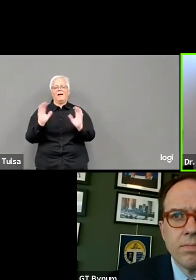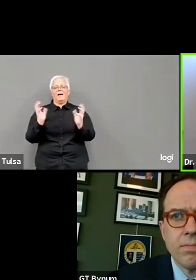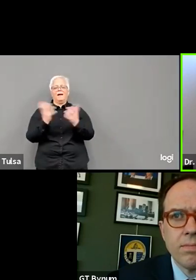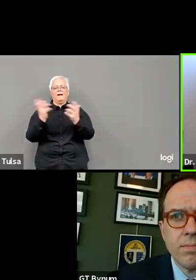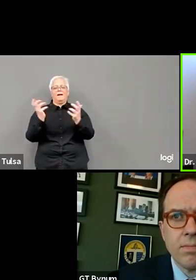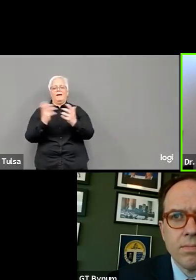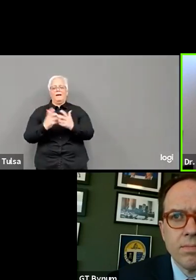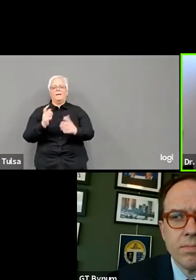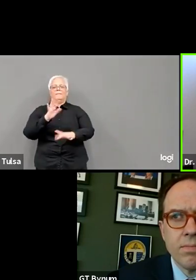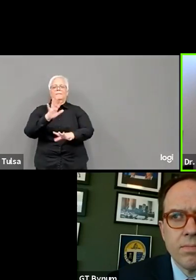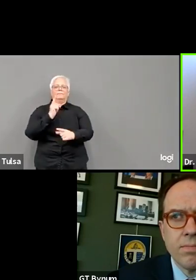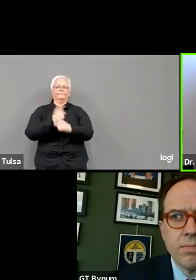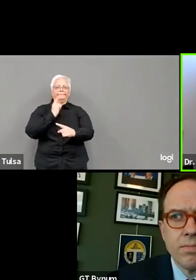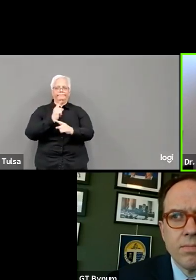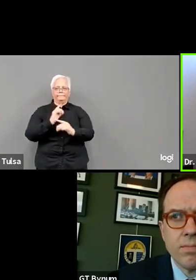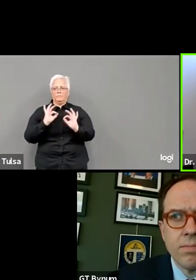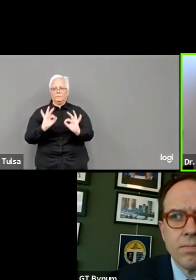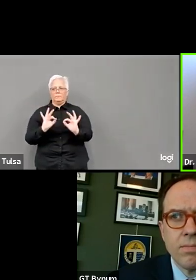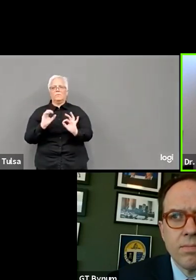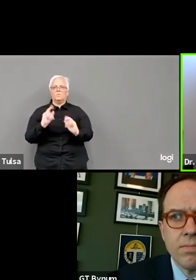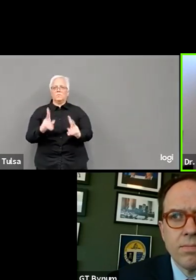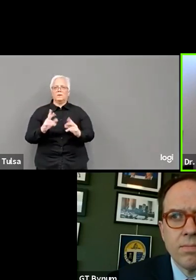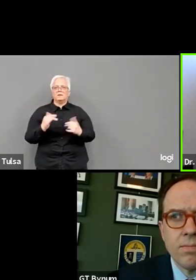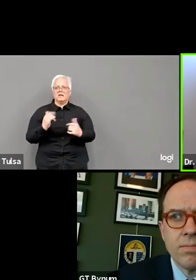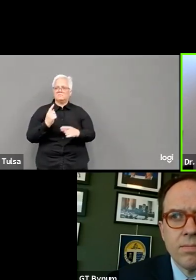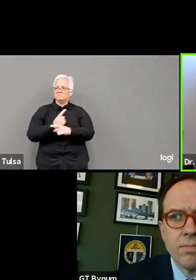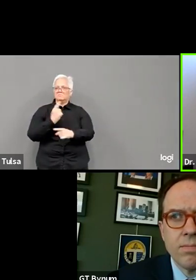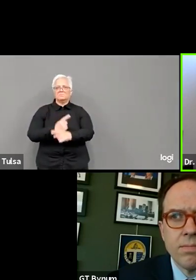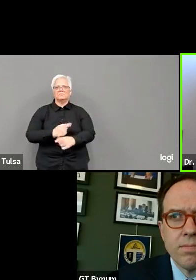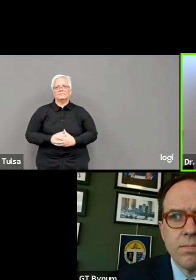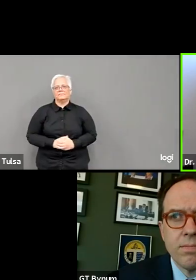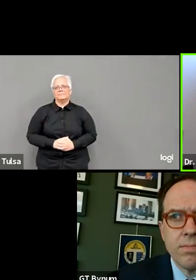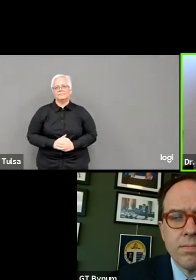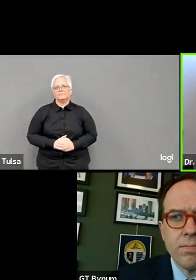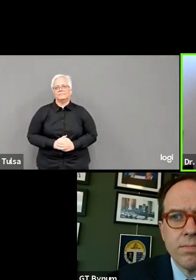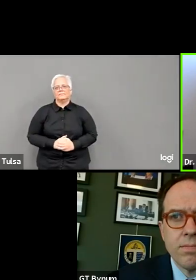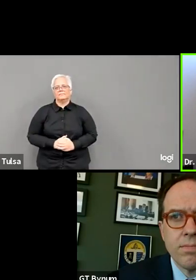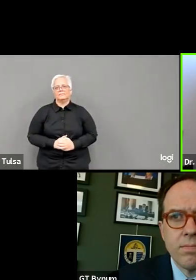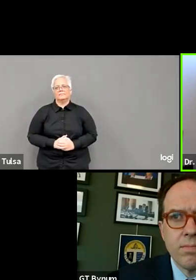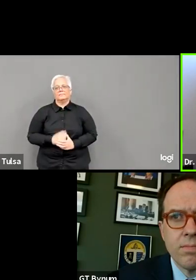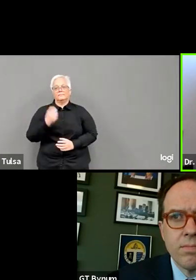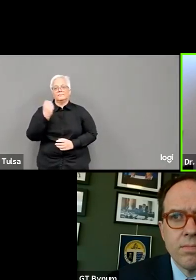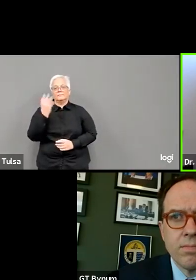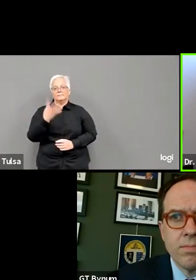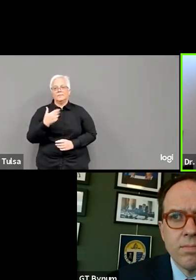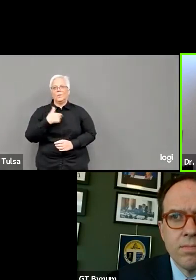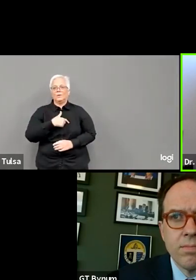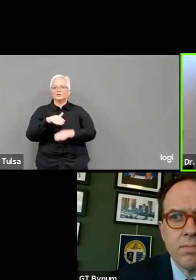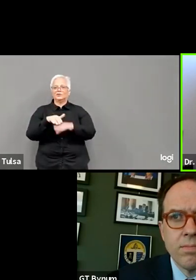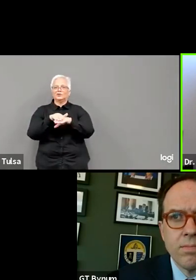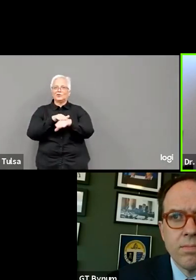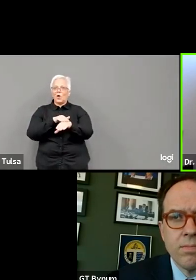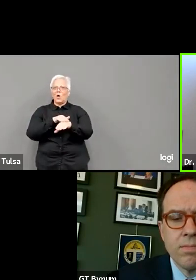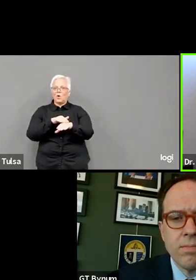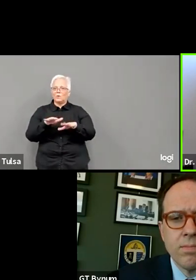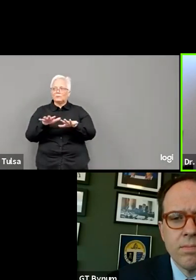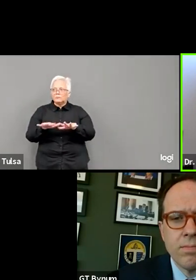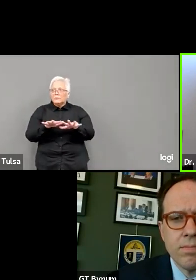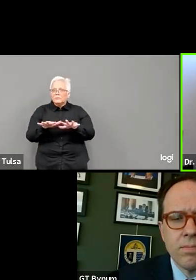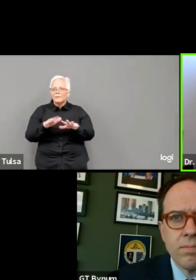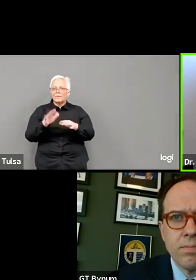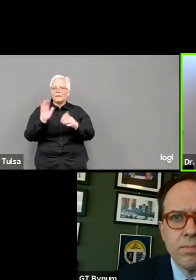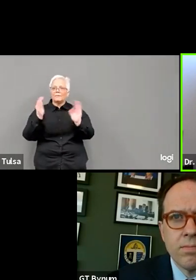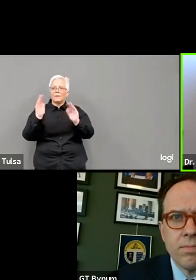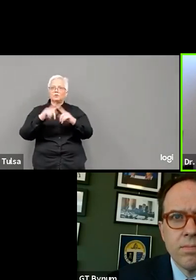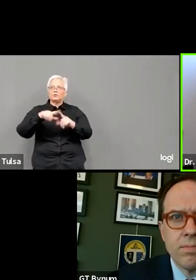timely and accurate information about deaths. And we're one of the slowest, we are the slowest state in the country at